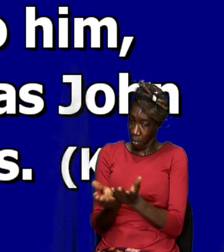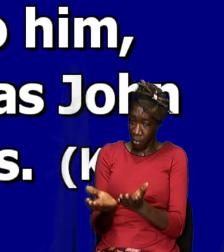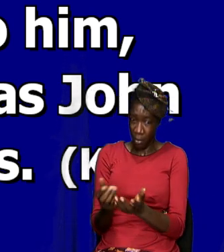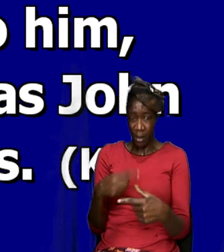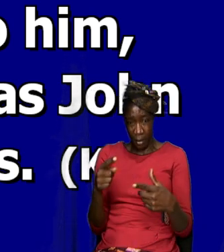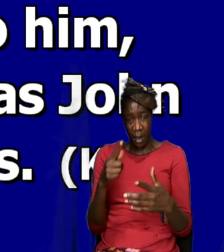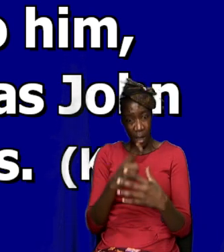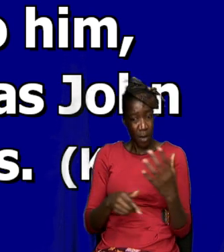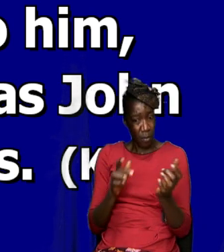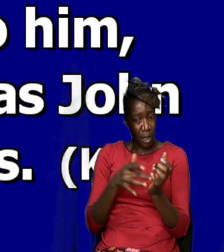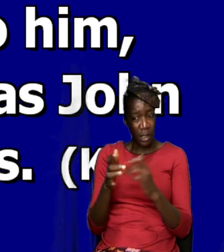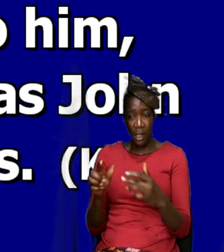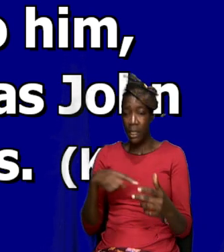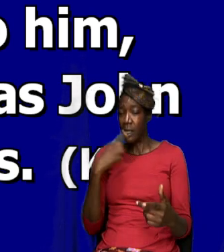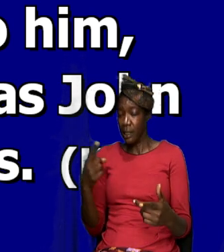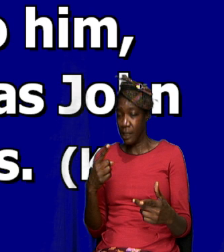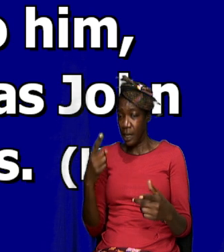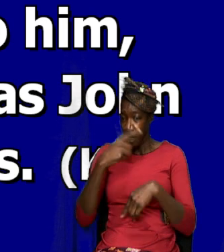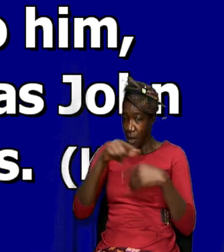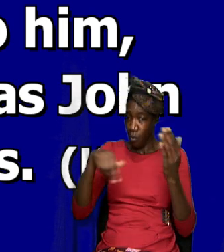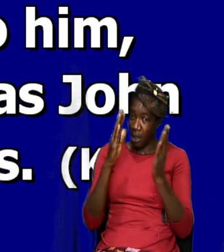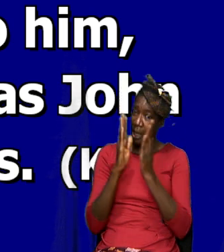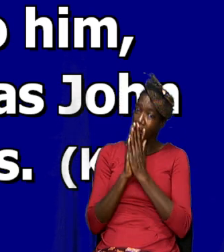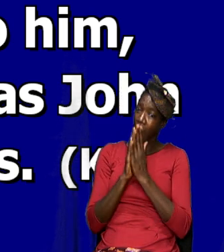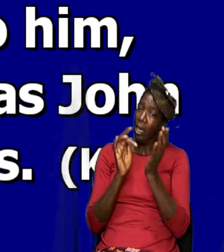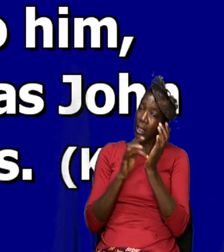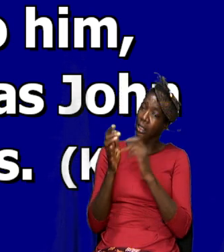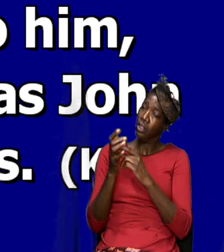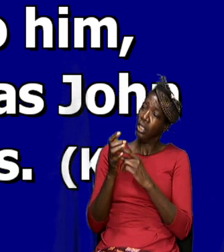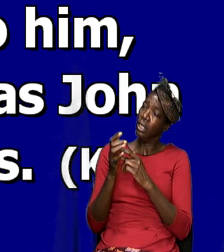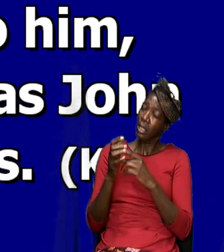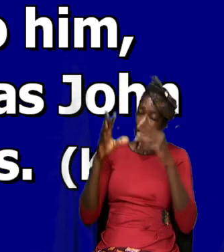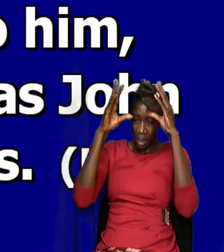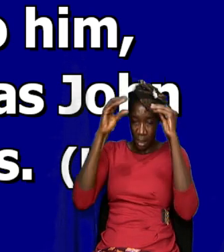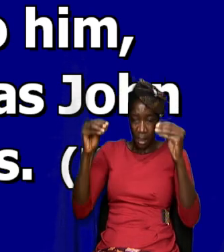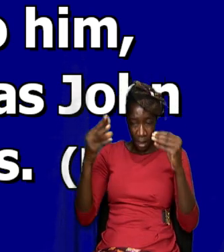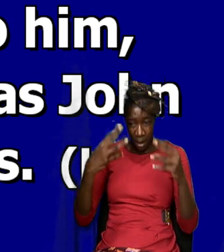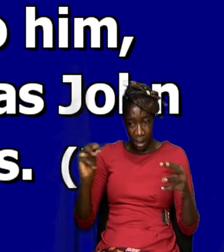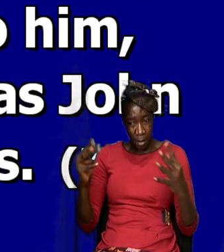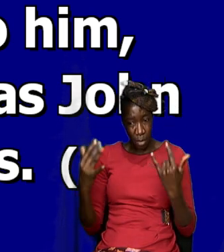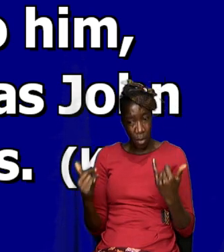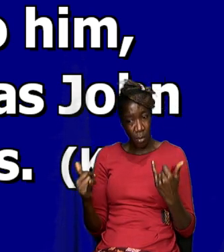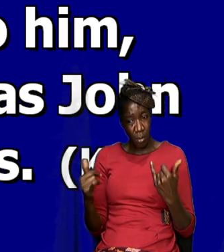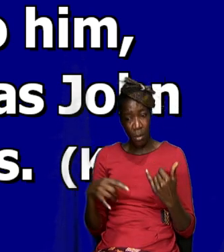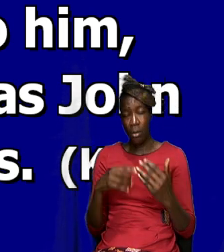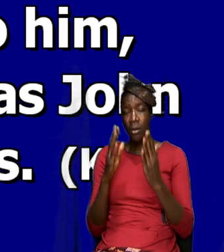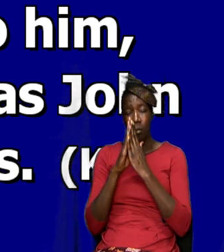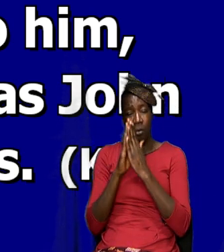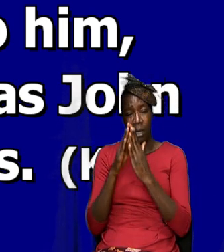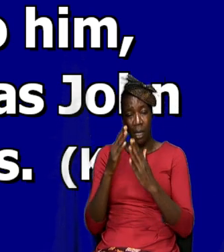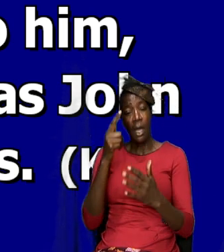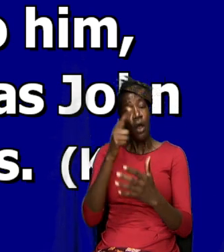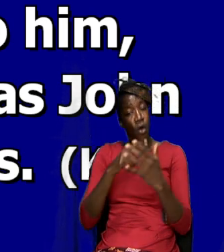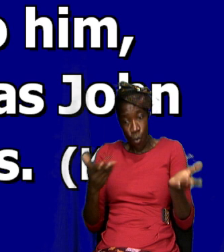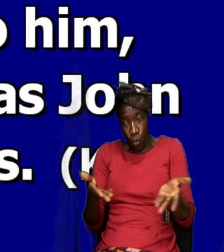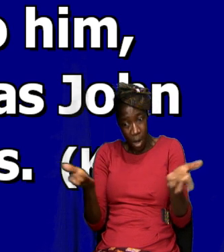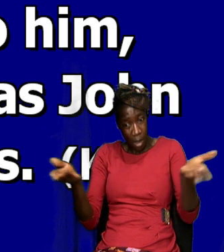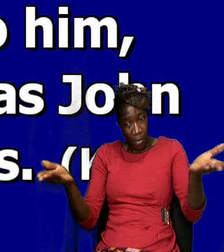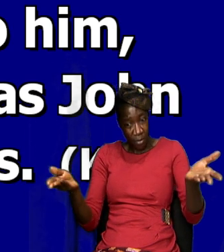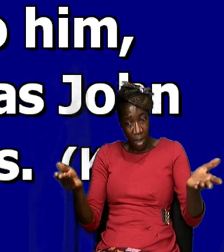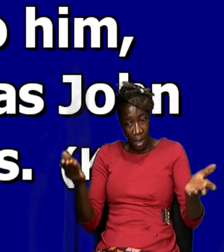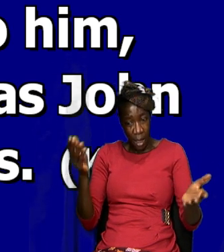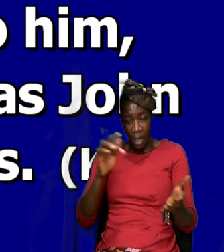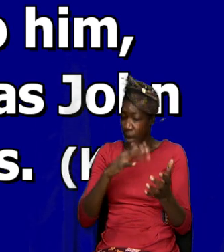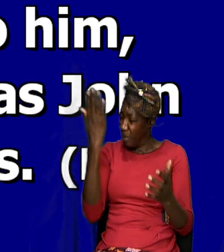asked when they asked Jesus to teach them how to pray what did he say he didn't say you don't